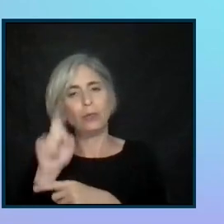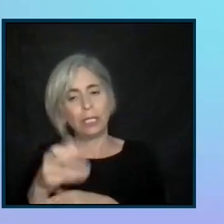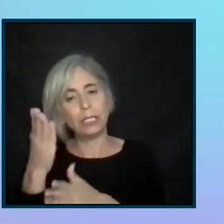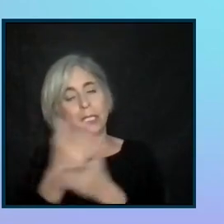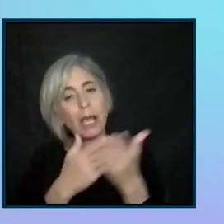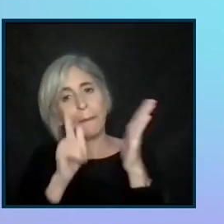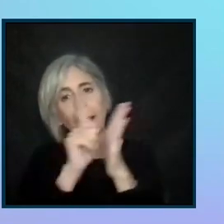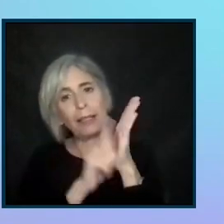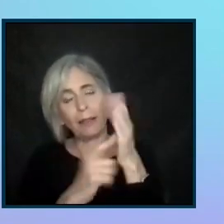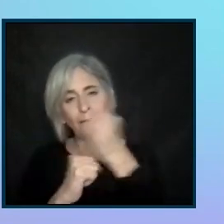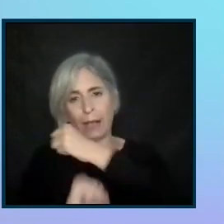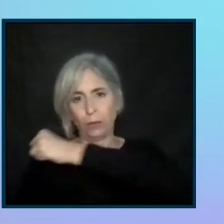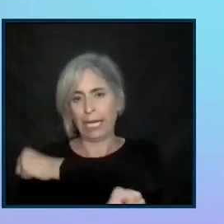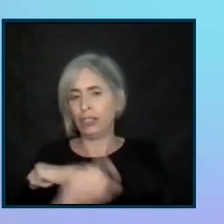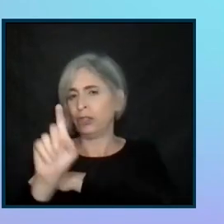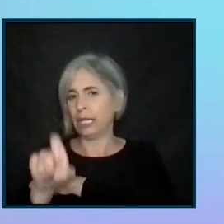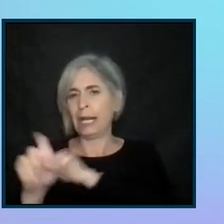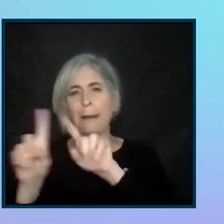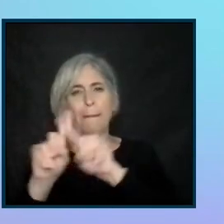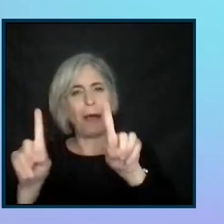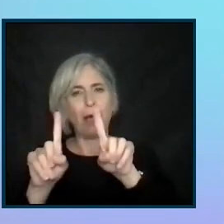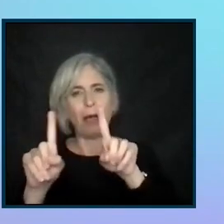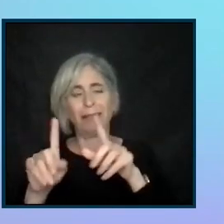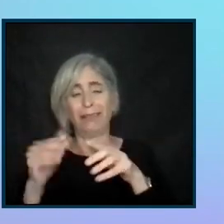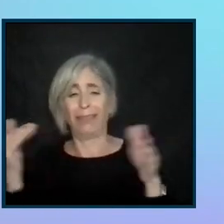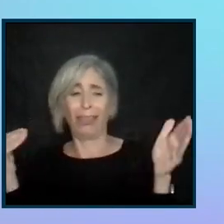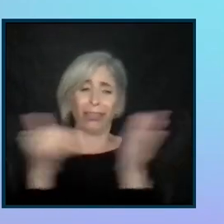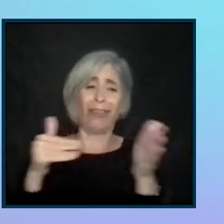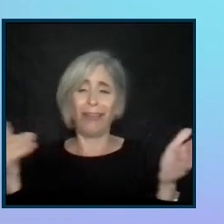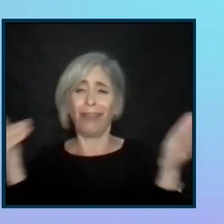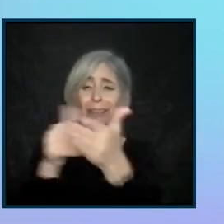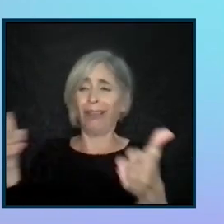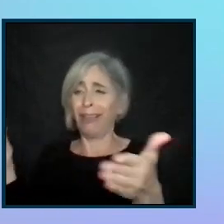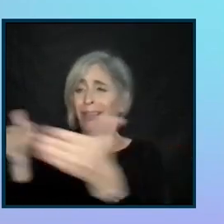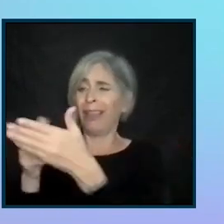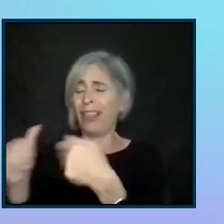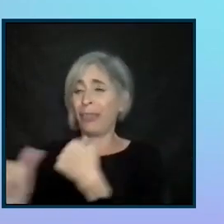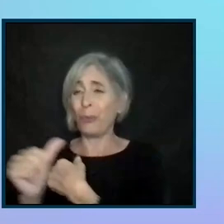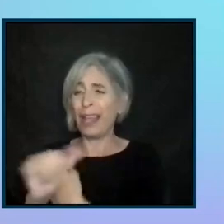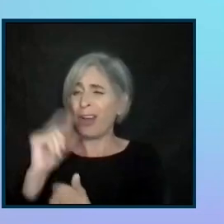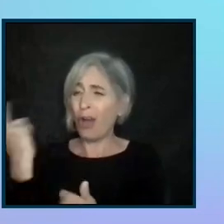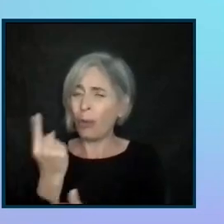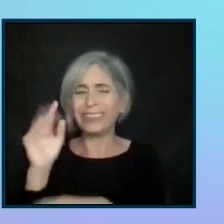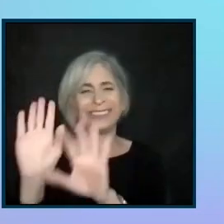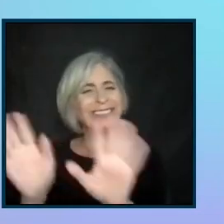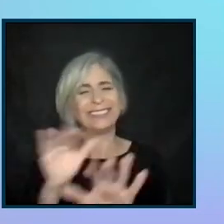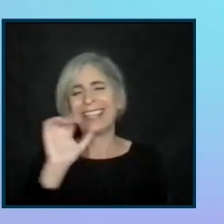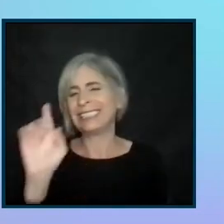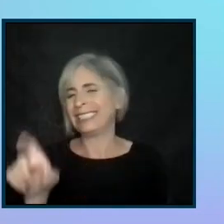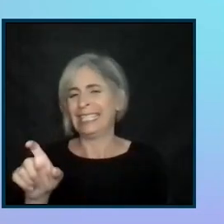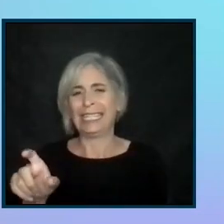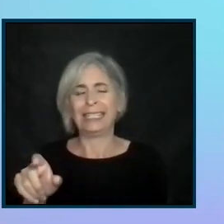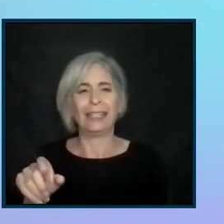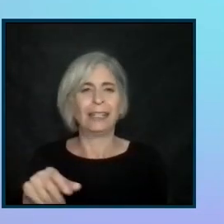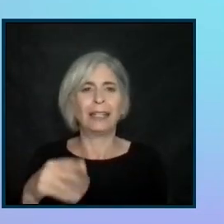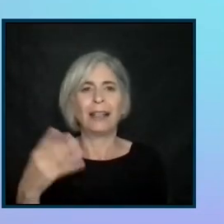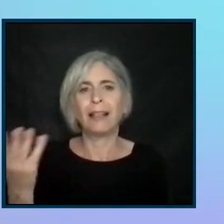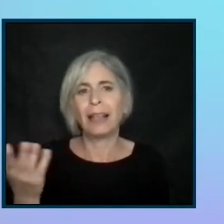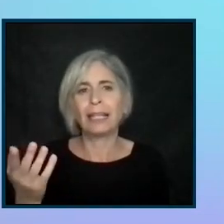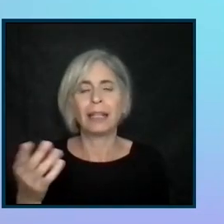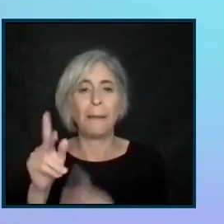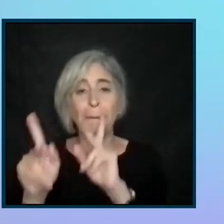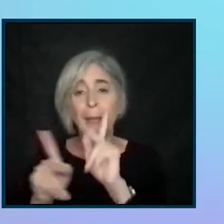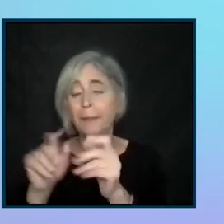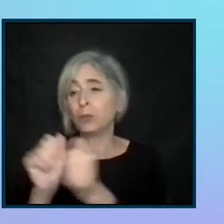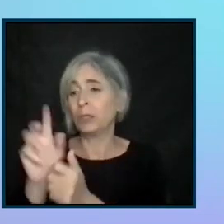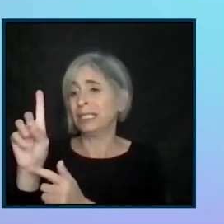foundation, but it doesn't have to be threat of lawsuit because take the CRPD, which implies, you know, the Convention on the Rights of People with